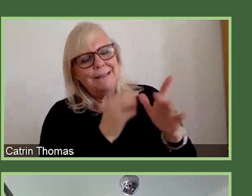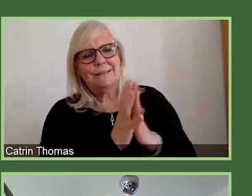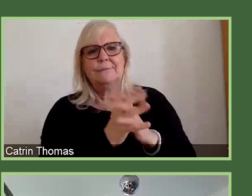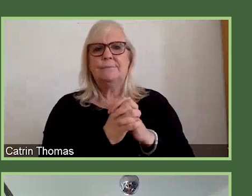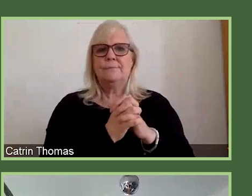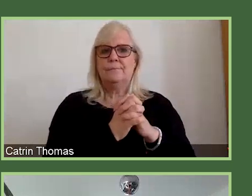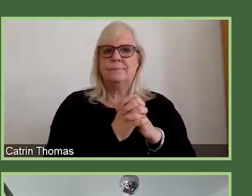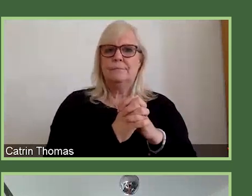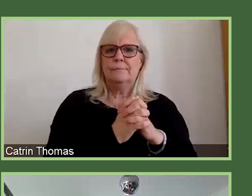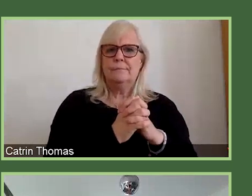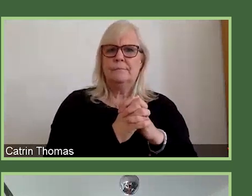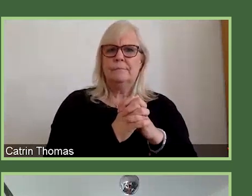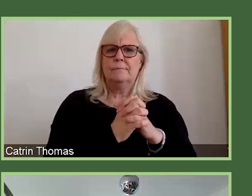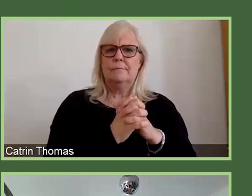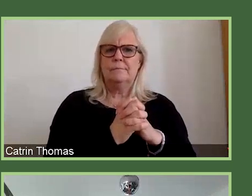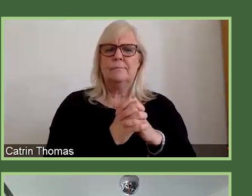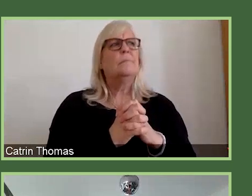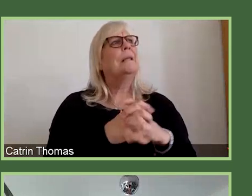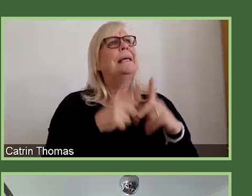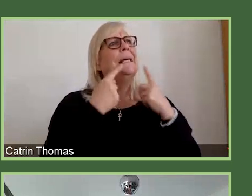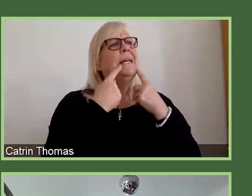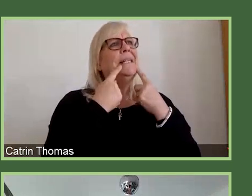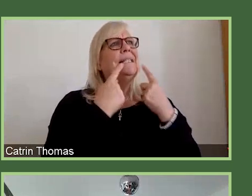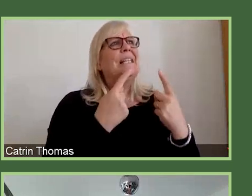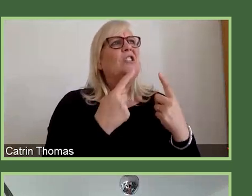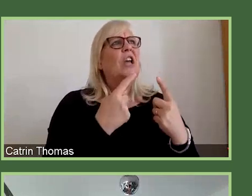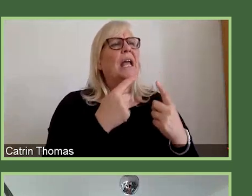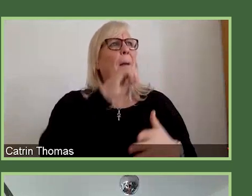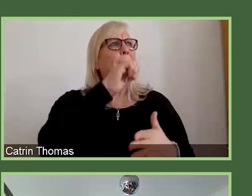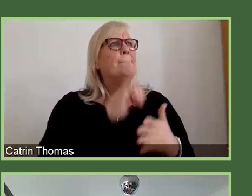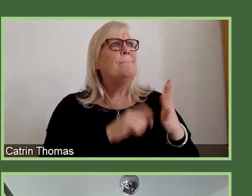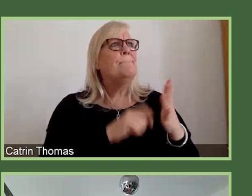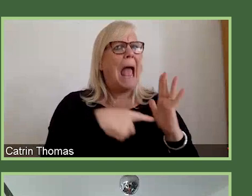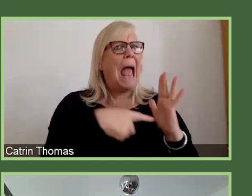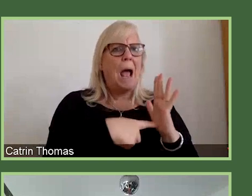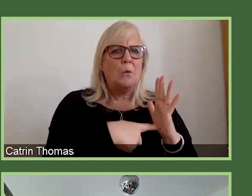is teaching buyout only being offered to humanities and social science researchers?